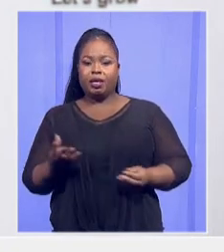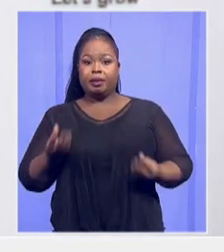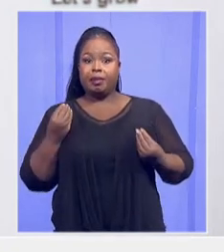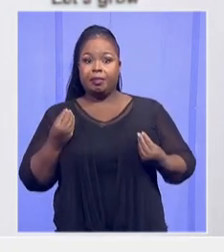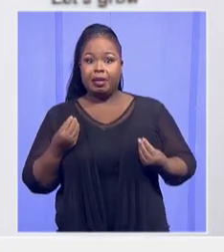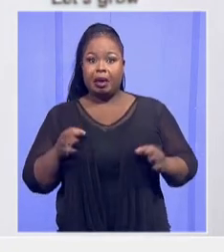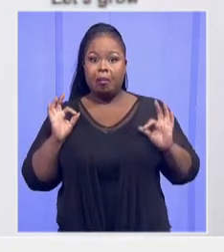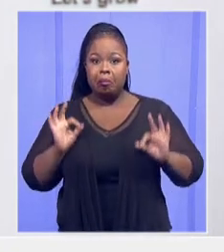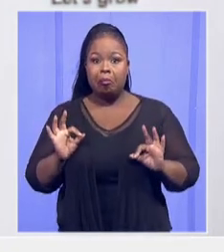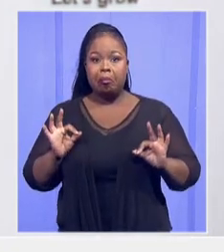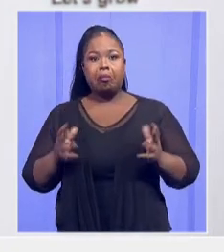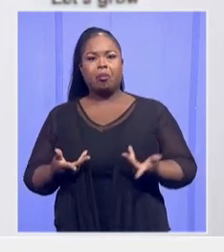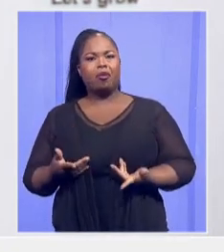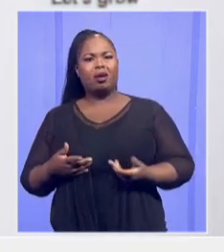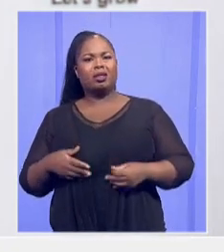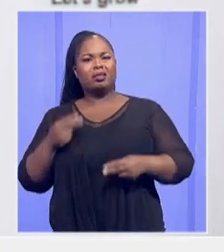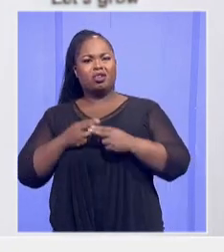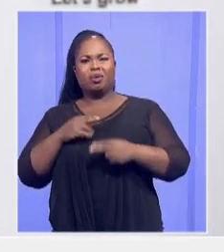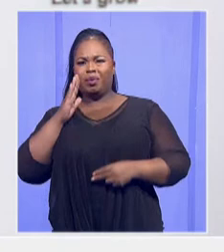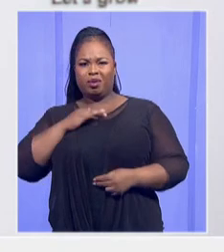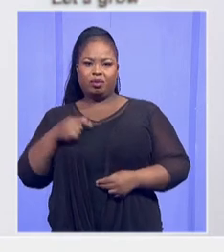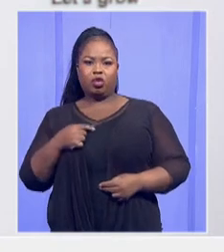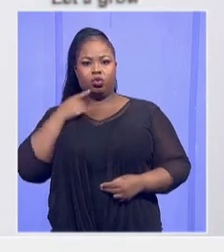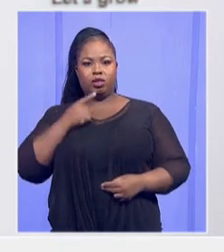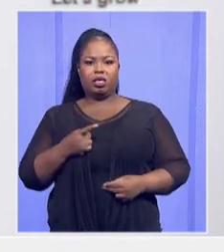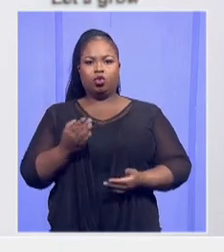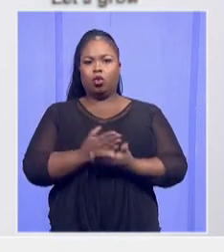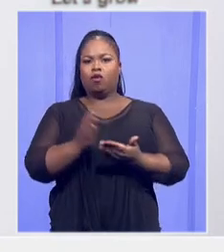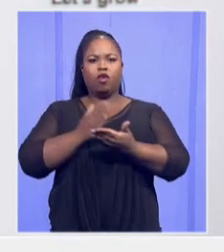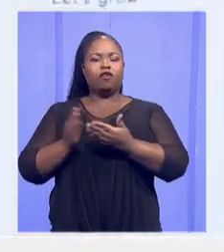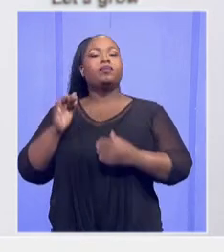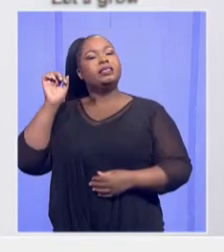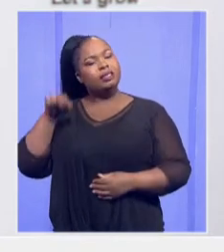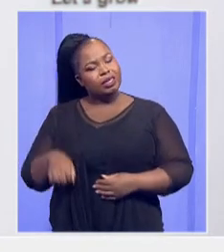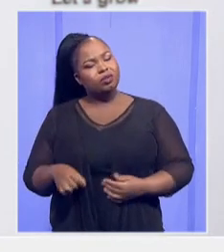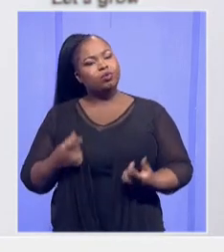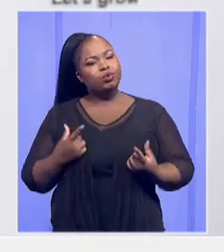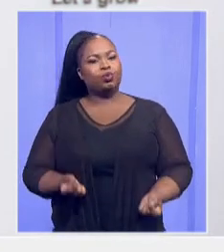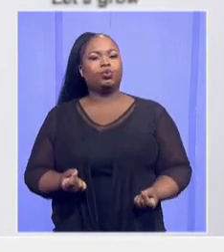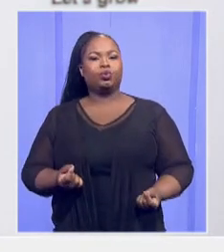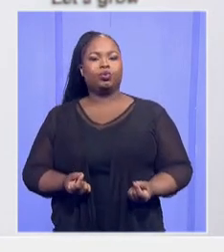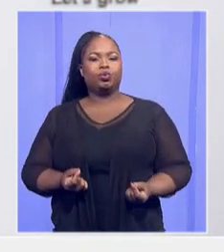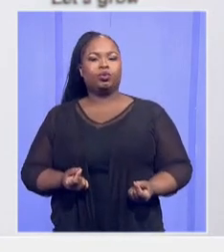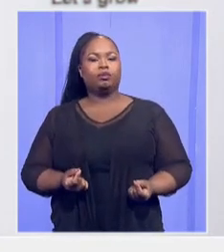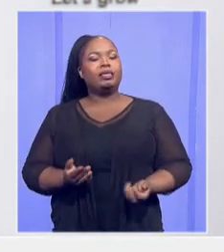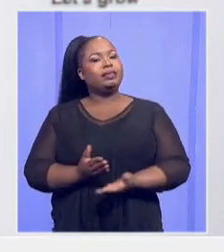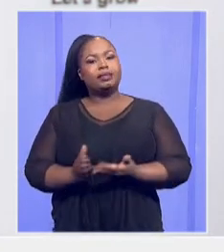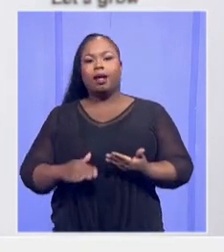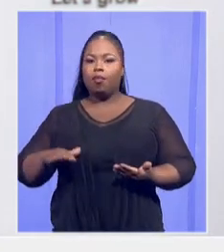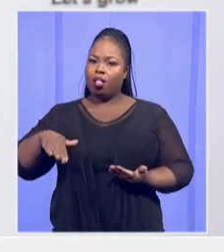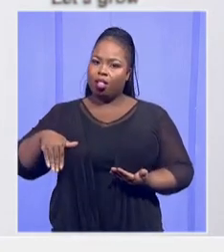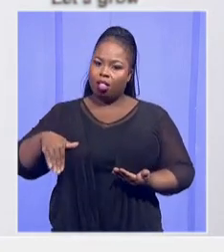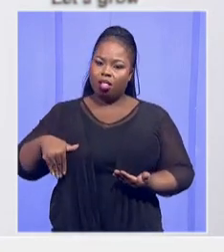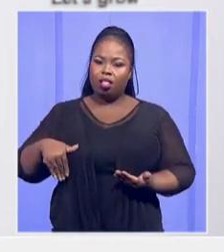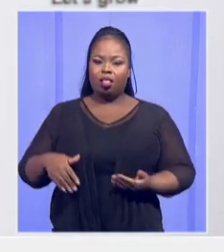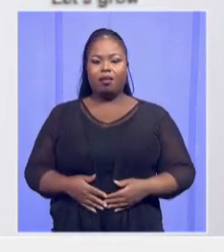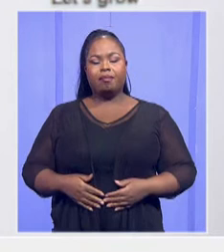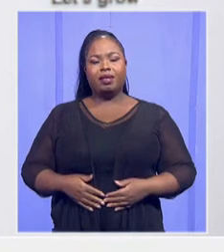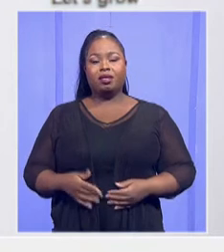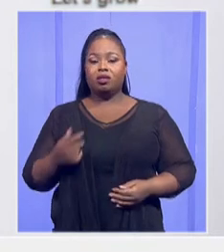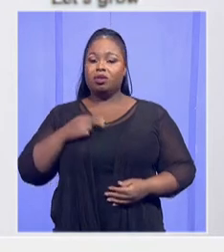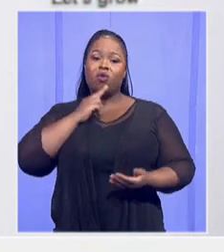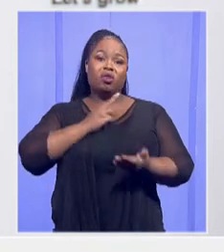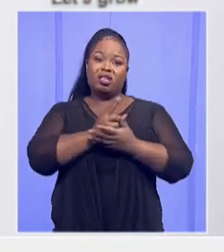proper sanitation, let's say, but you said we're removing them. Yes, indeed. But if I honestly say there's